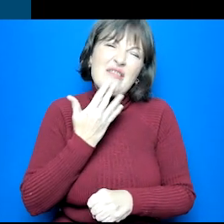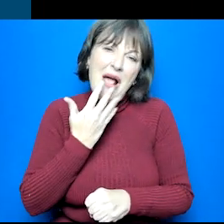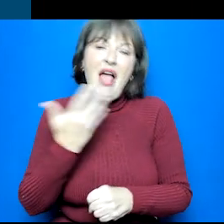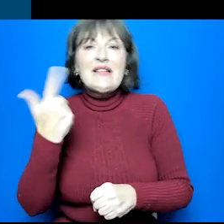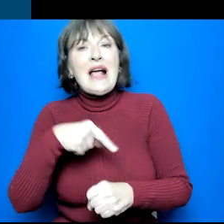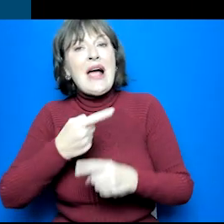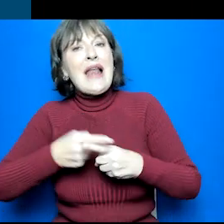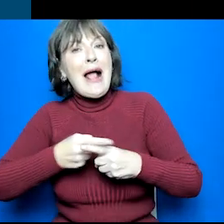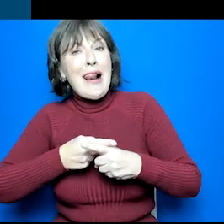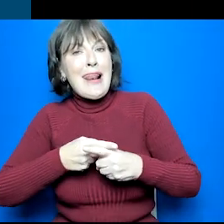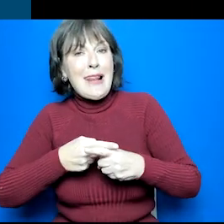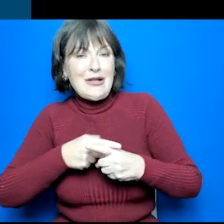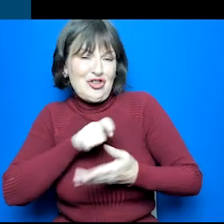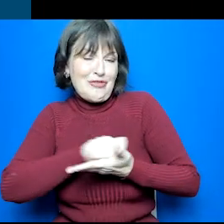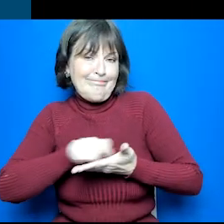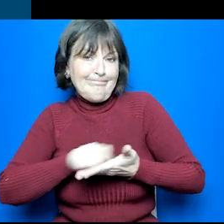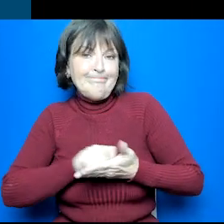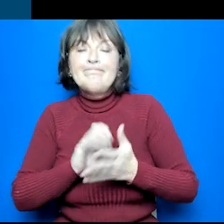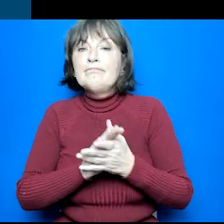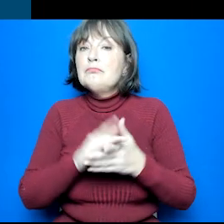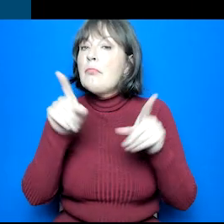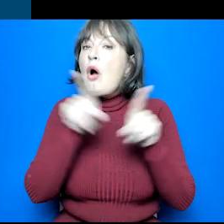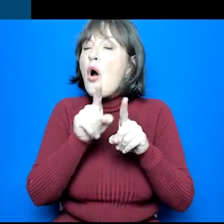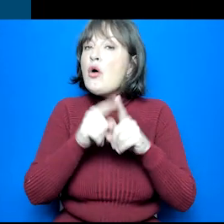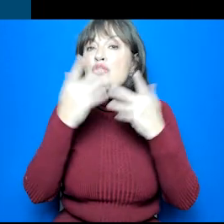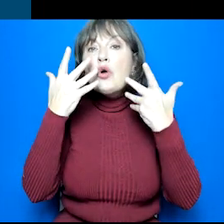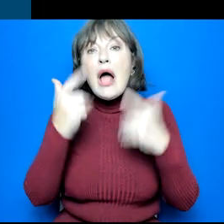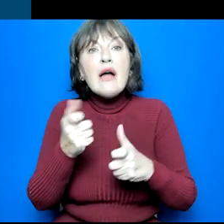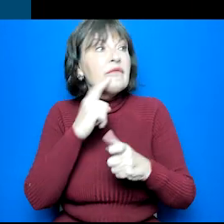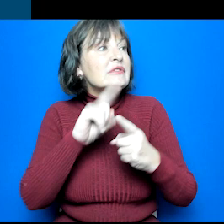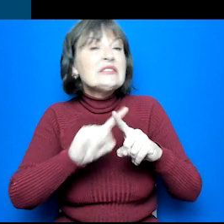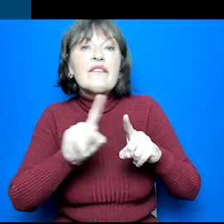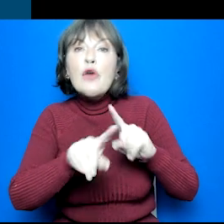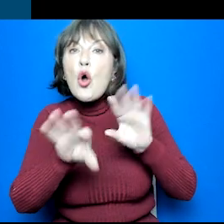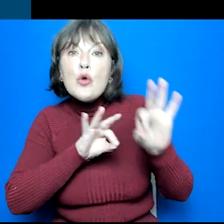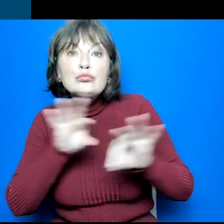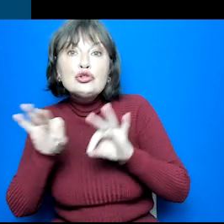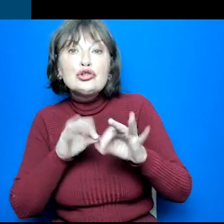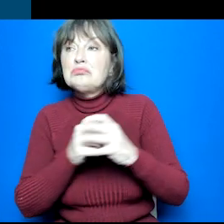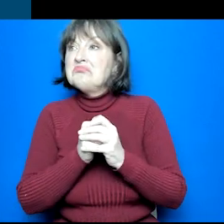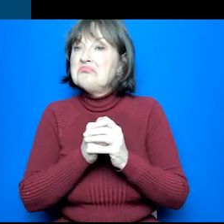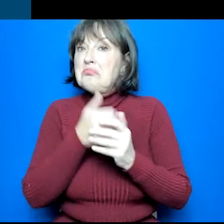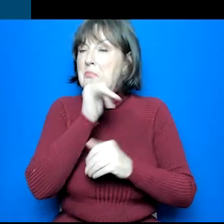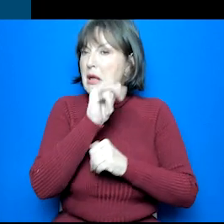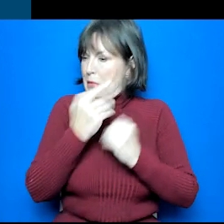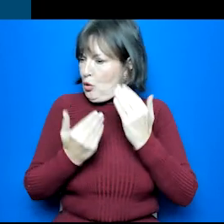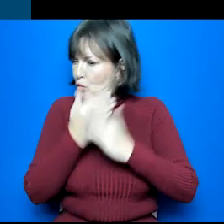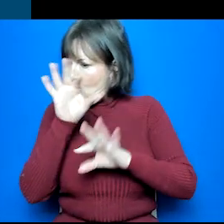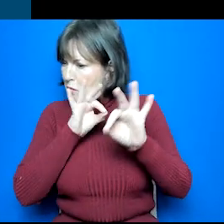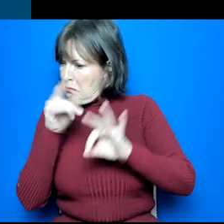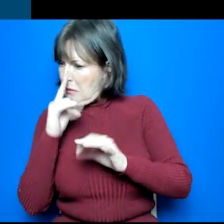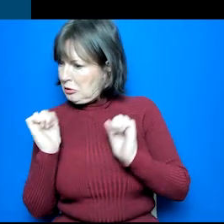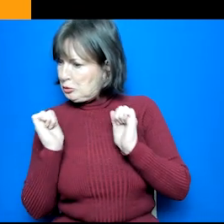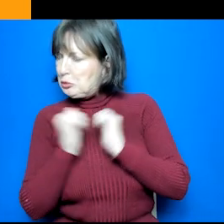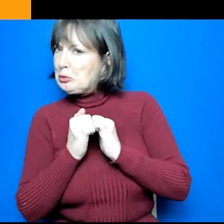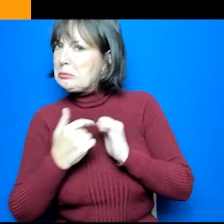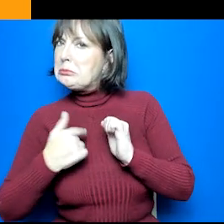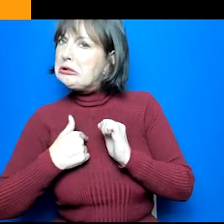There may also be some new options to consider too. Knowing how they like to learn can help them think about whether these new options would suit them.